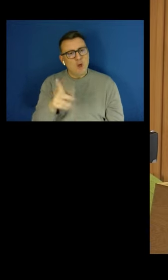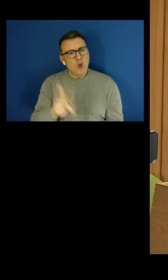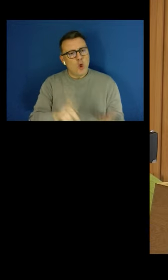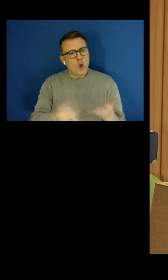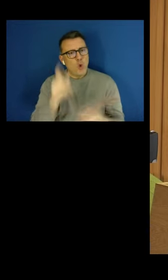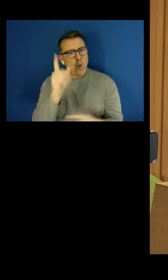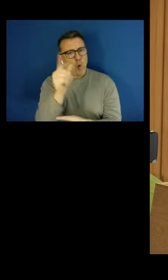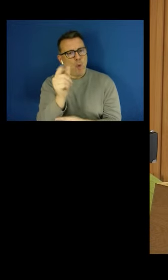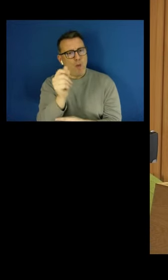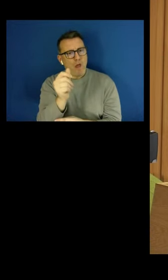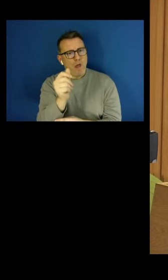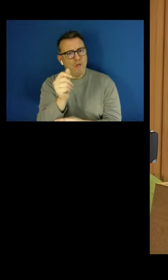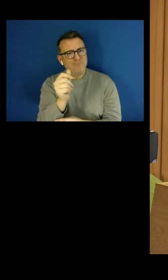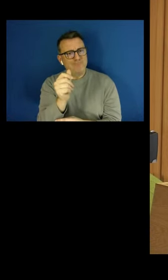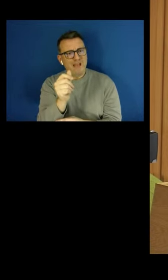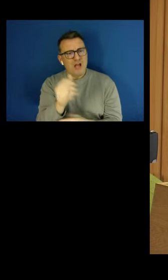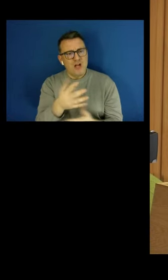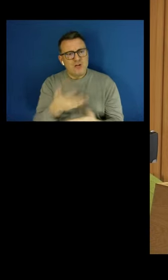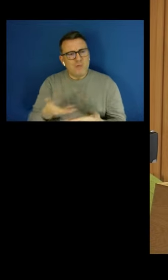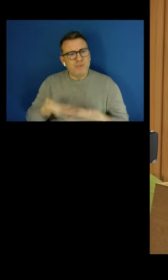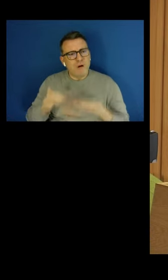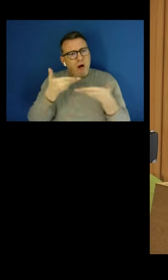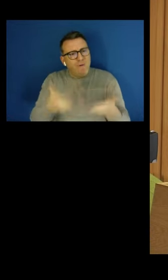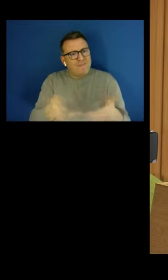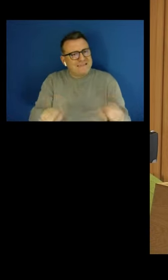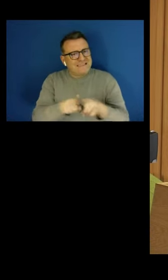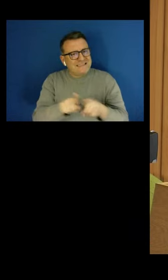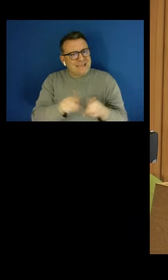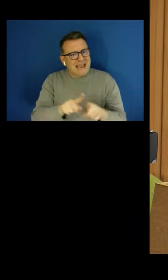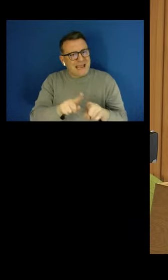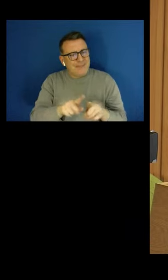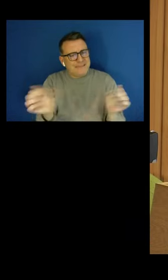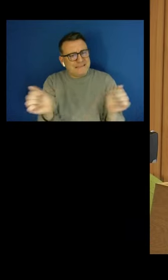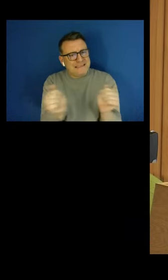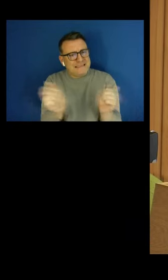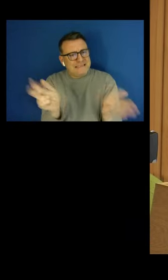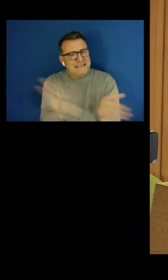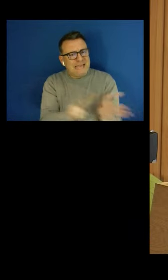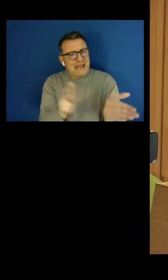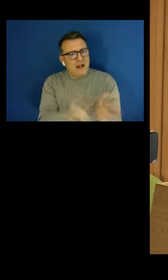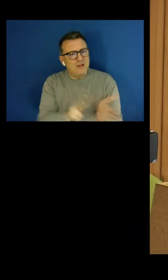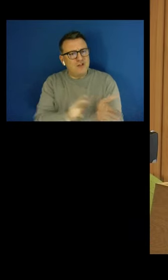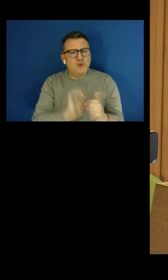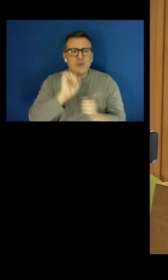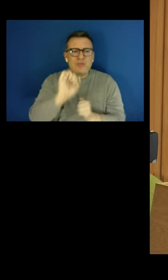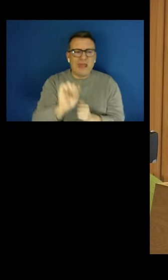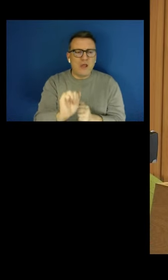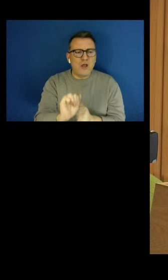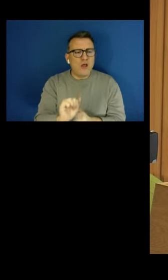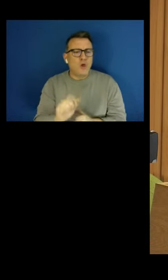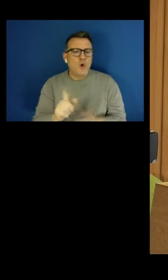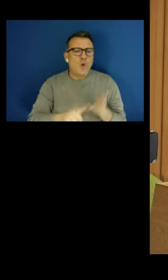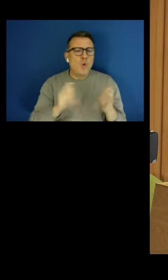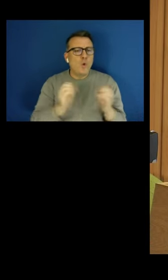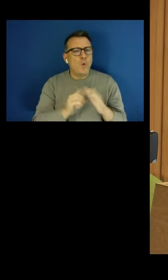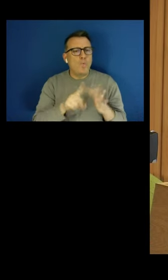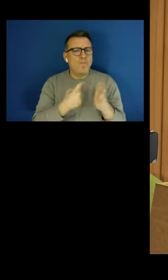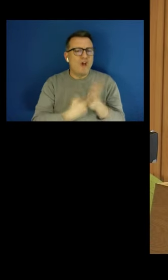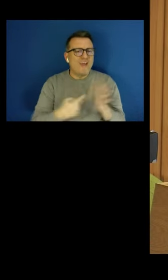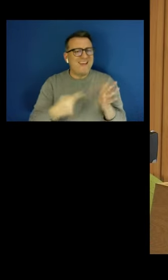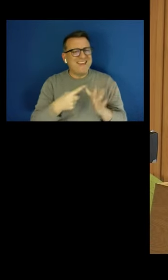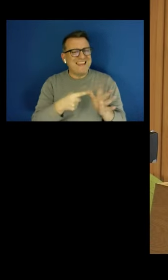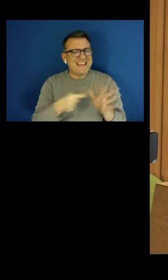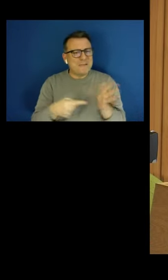drivers either, whose position is significantly less good than the private hire drivers.